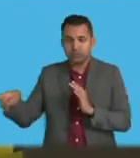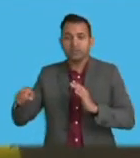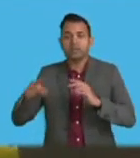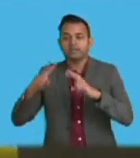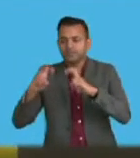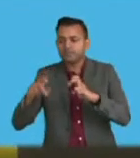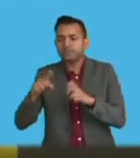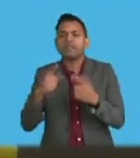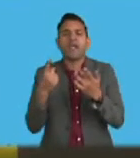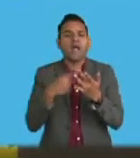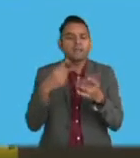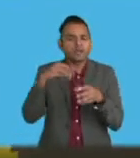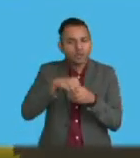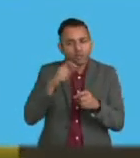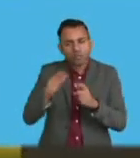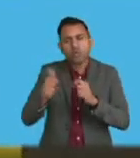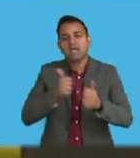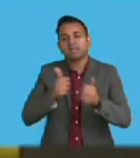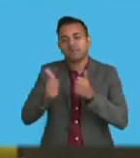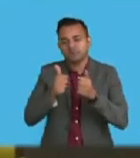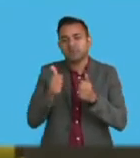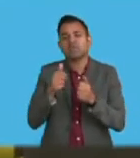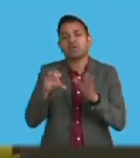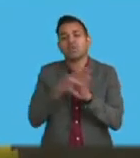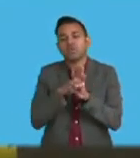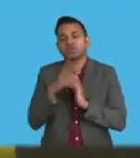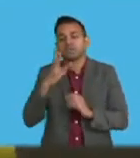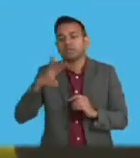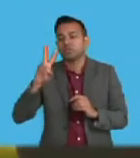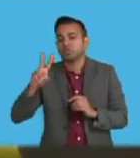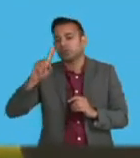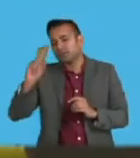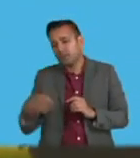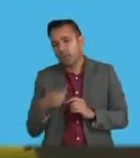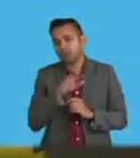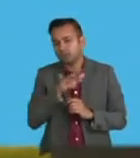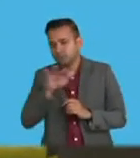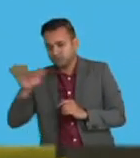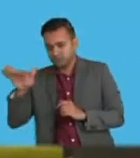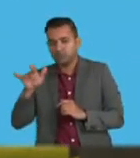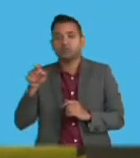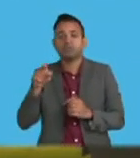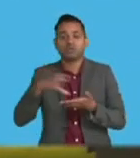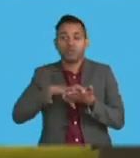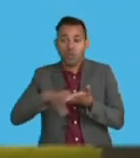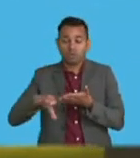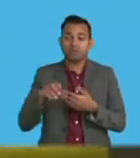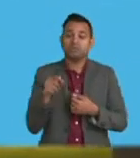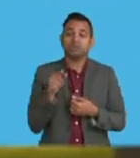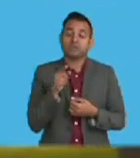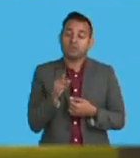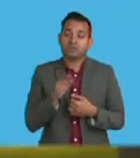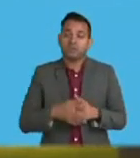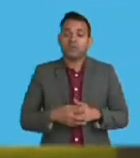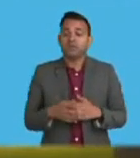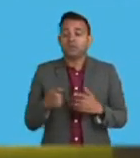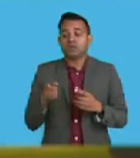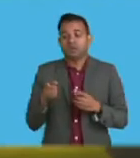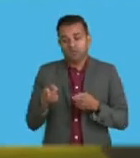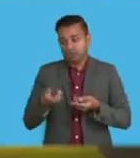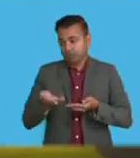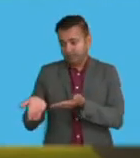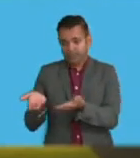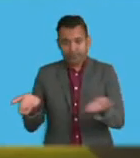,329.68. Madam Speaker, the issuance of these leases, or